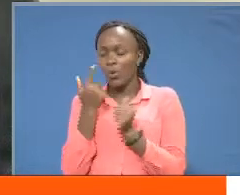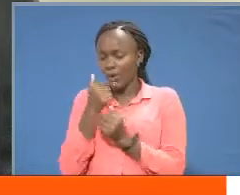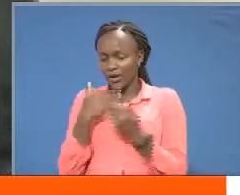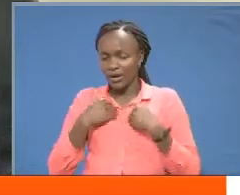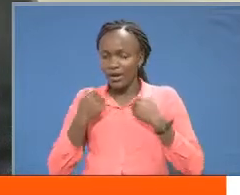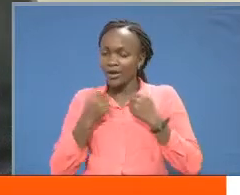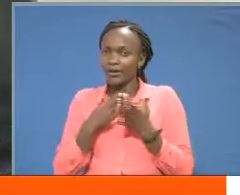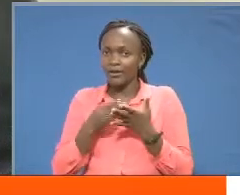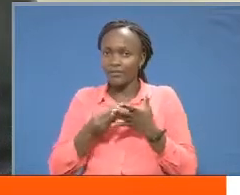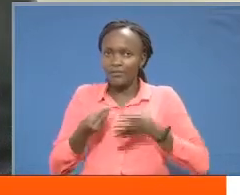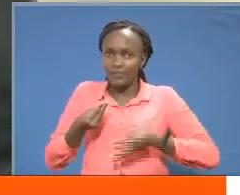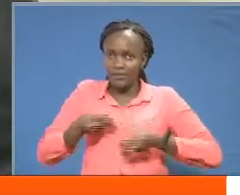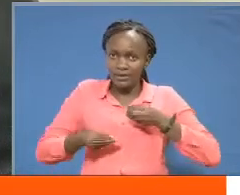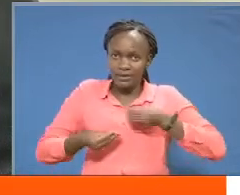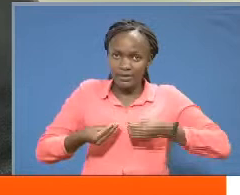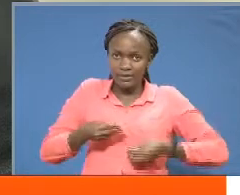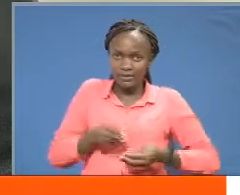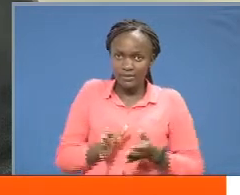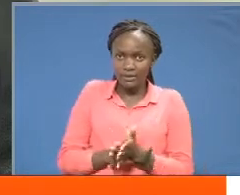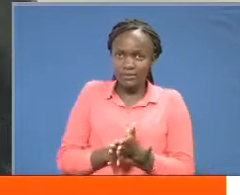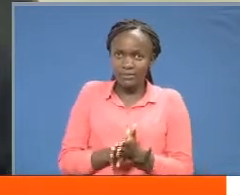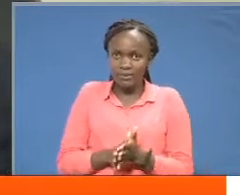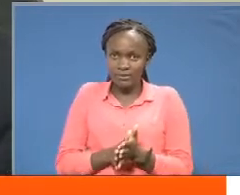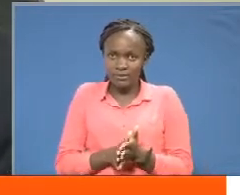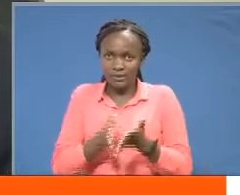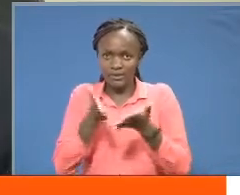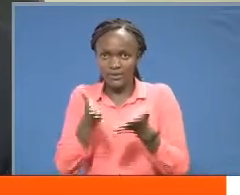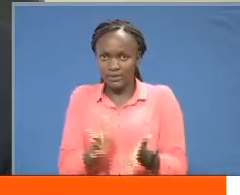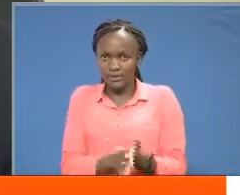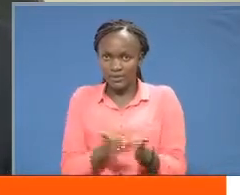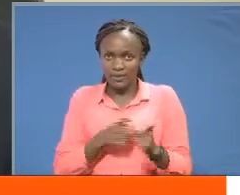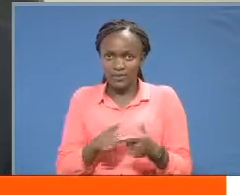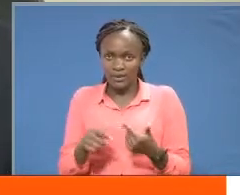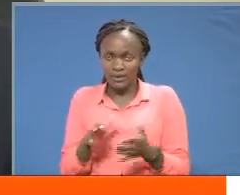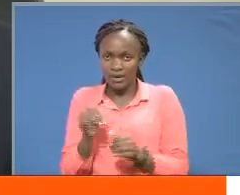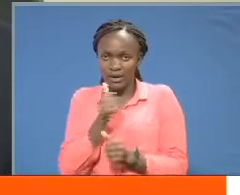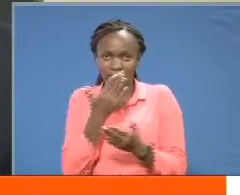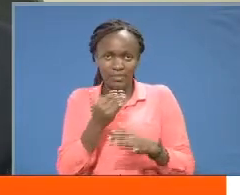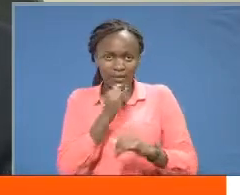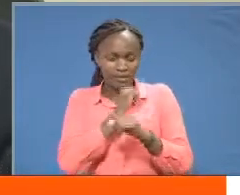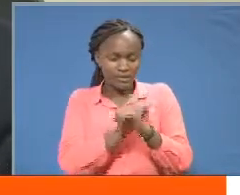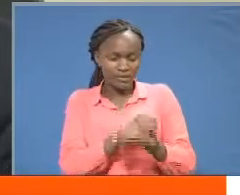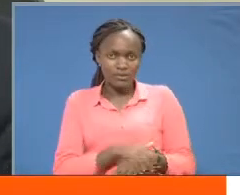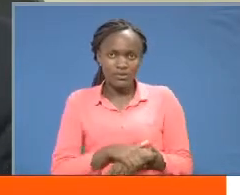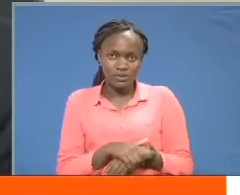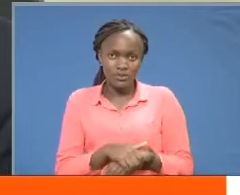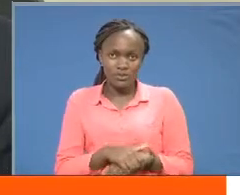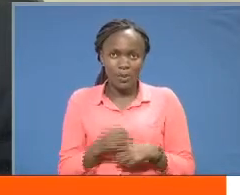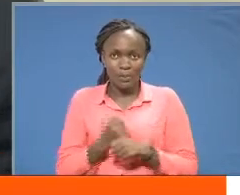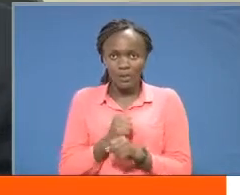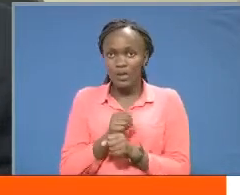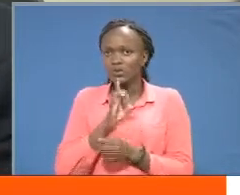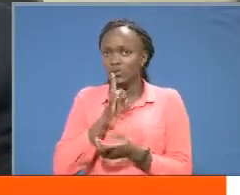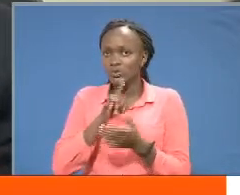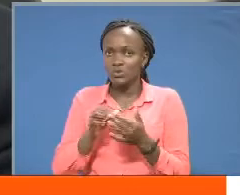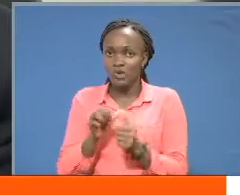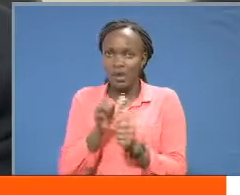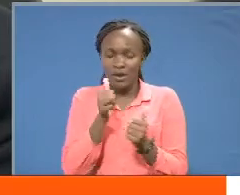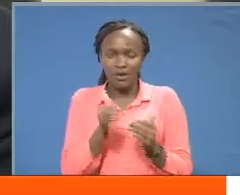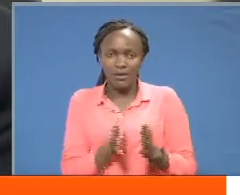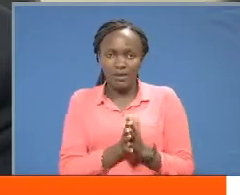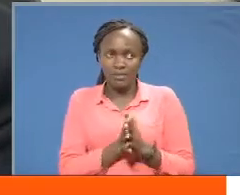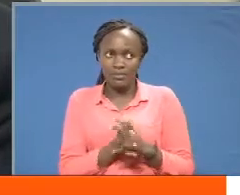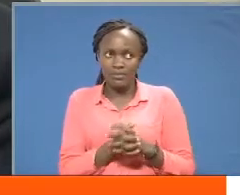disabilities is calculated so that even those other institutions are enabled to take